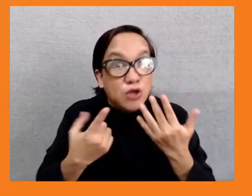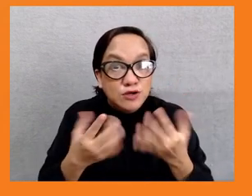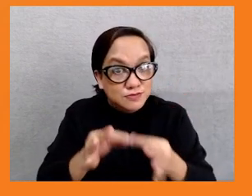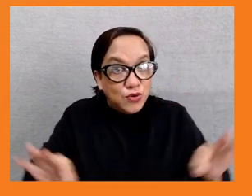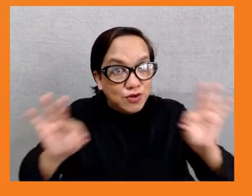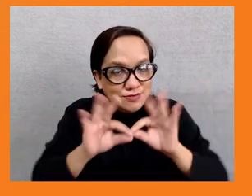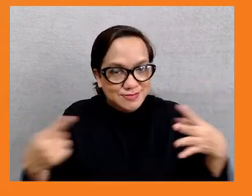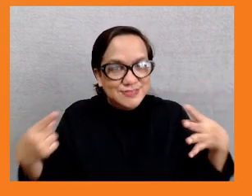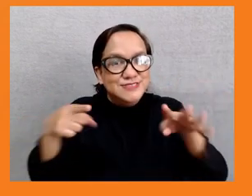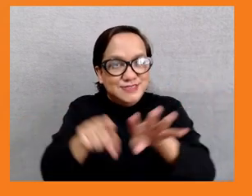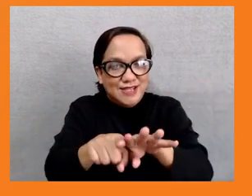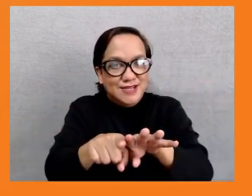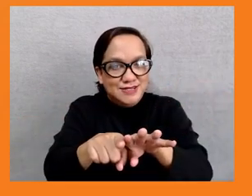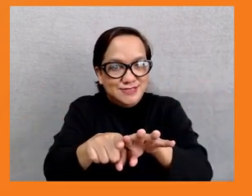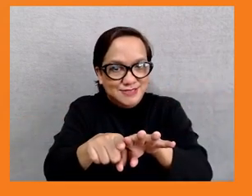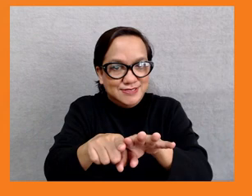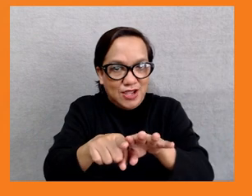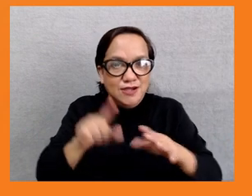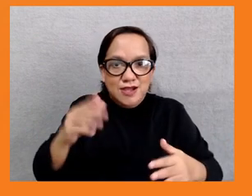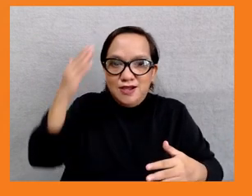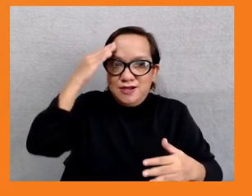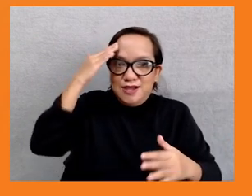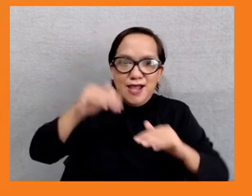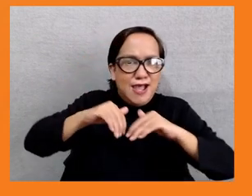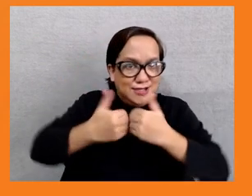imagine that there are ways to do this in education,